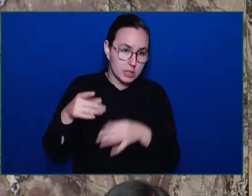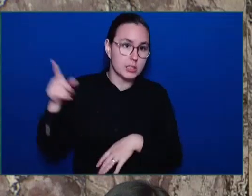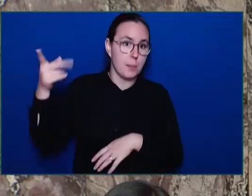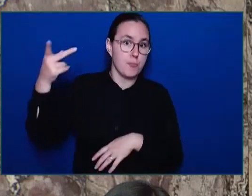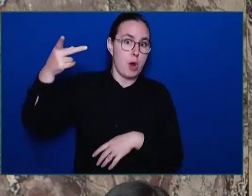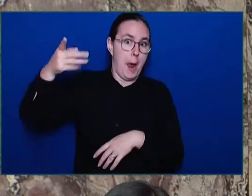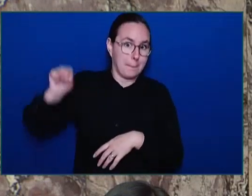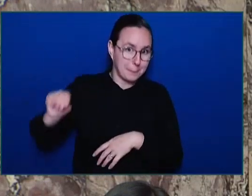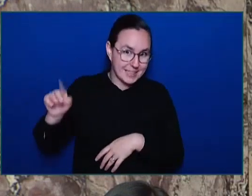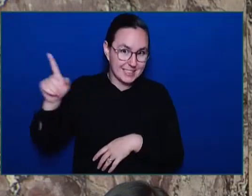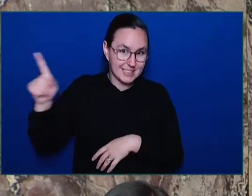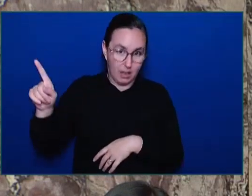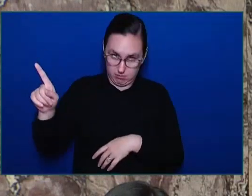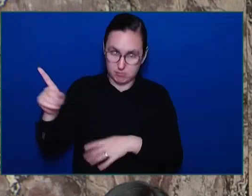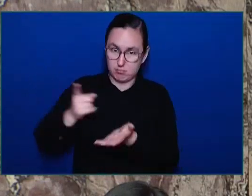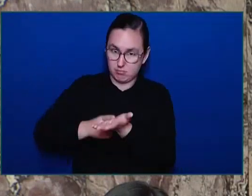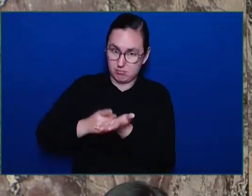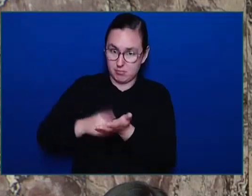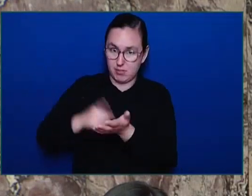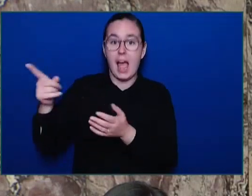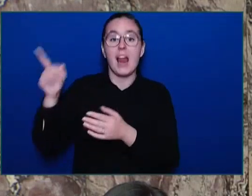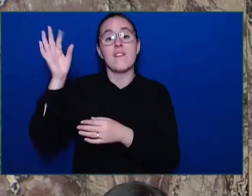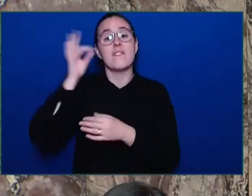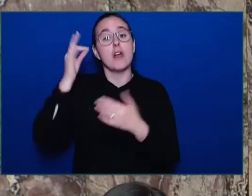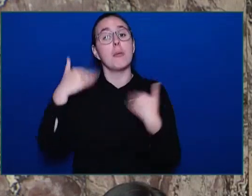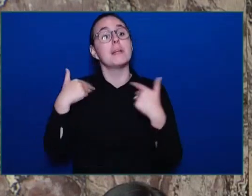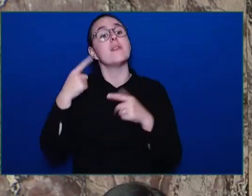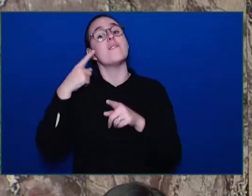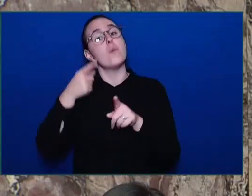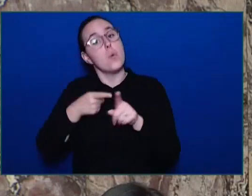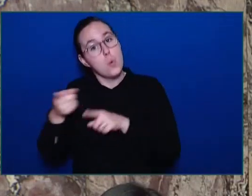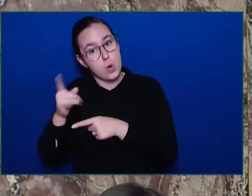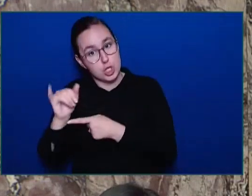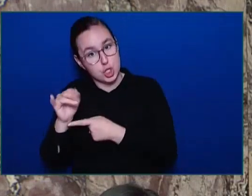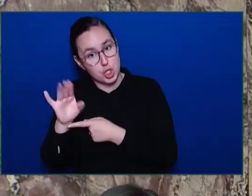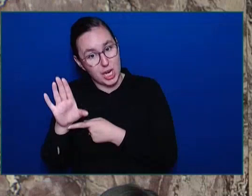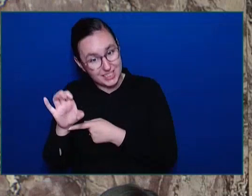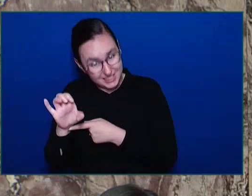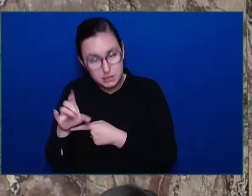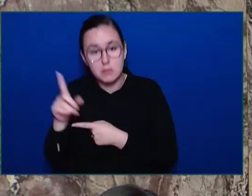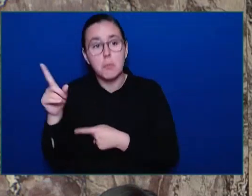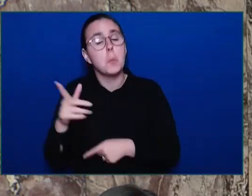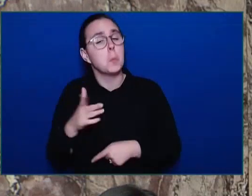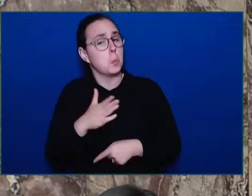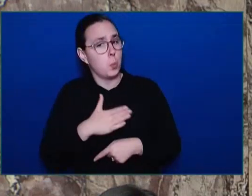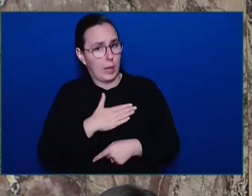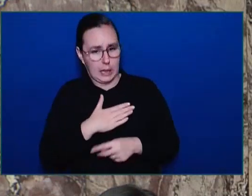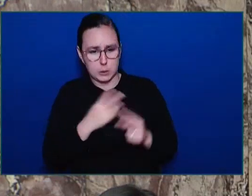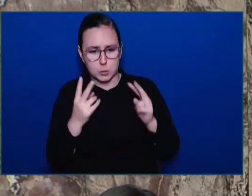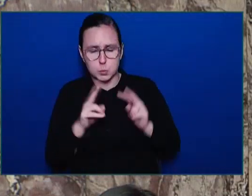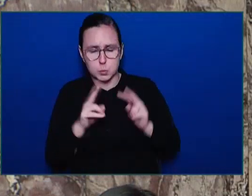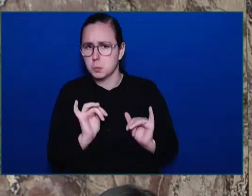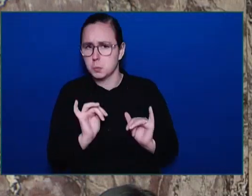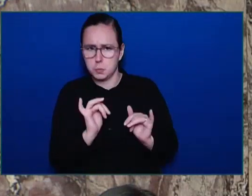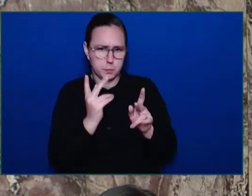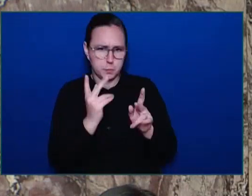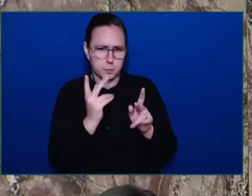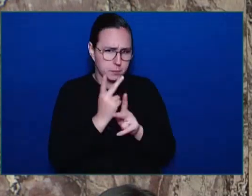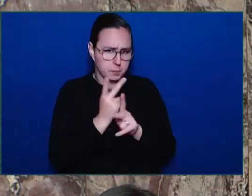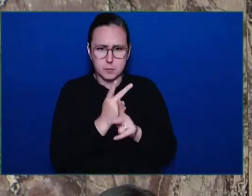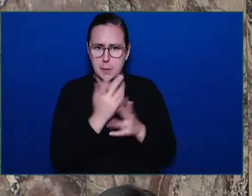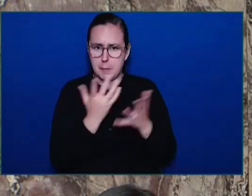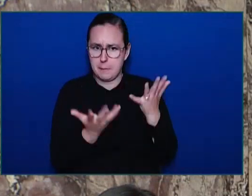a willingness to look at and to make changes to the bail conditions, the unintended